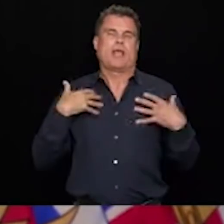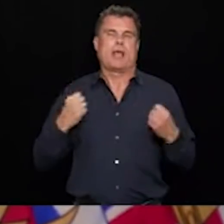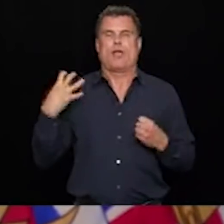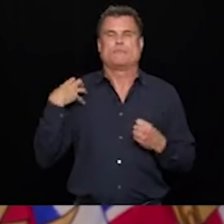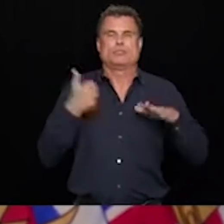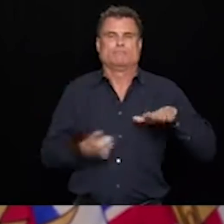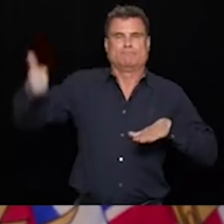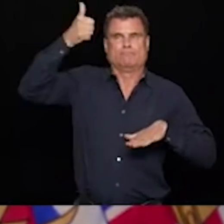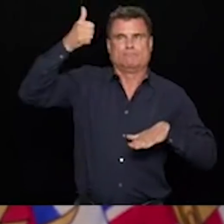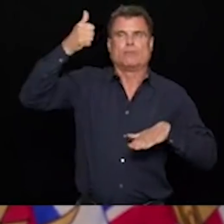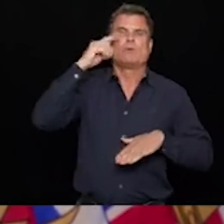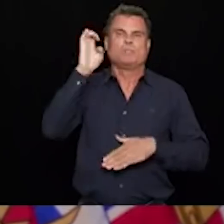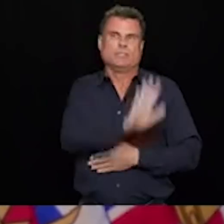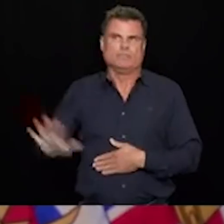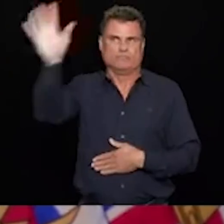September 21.